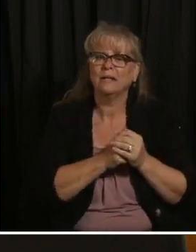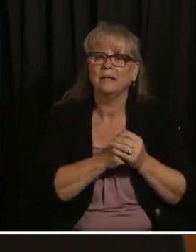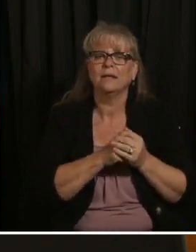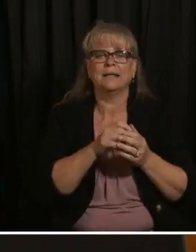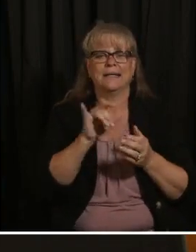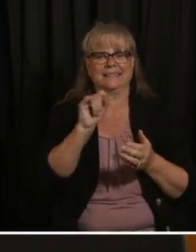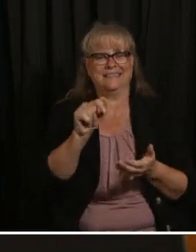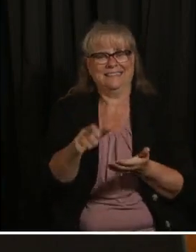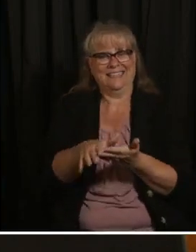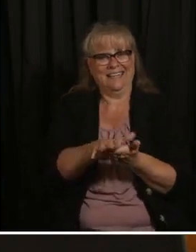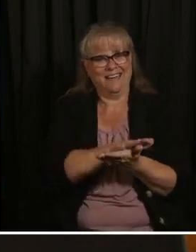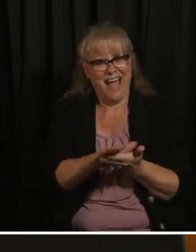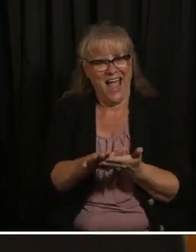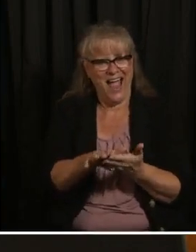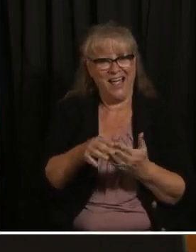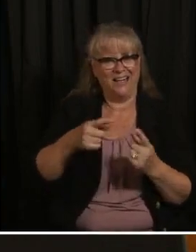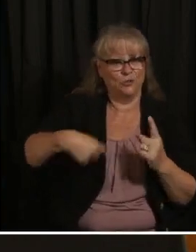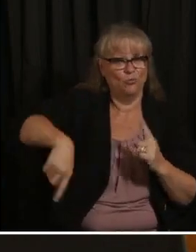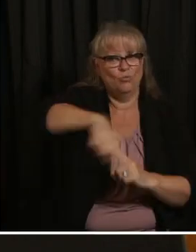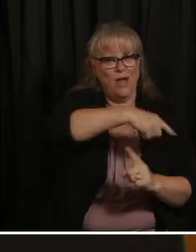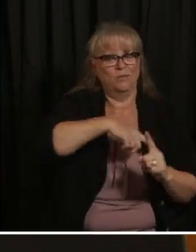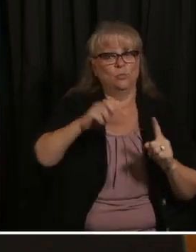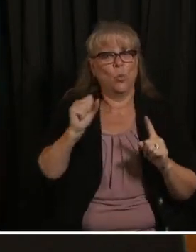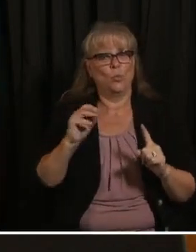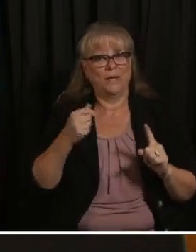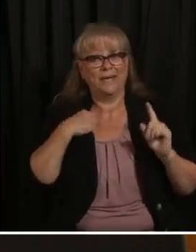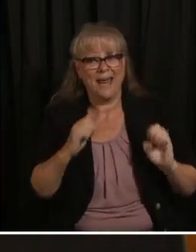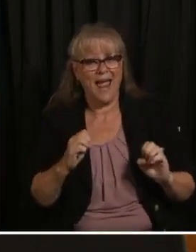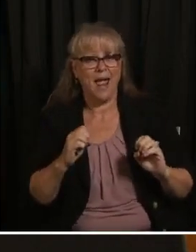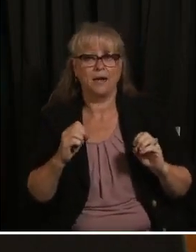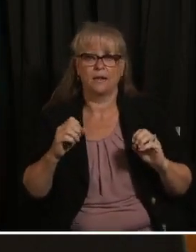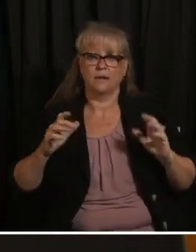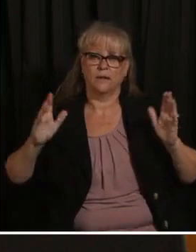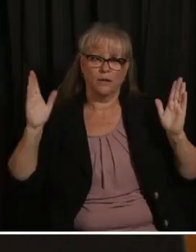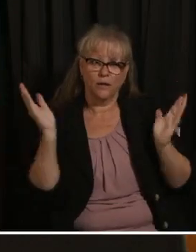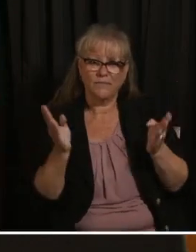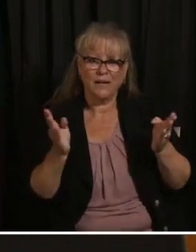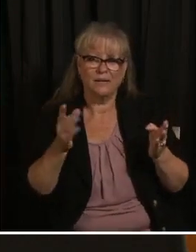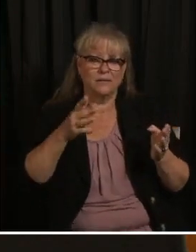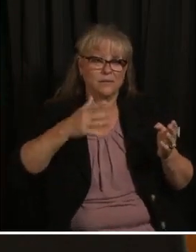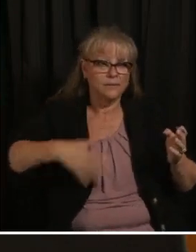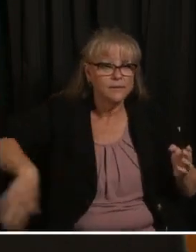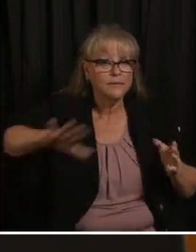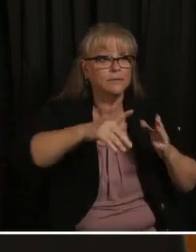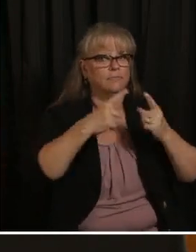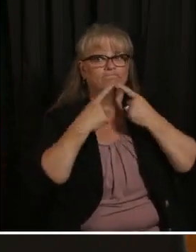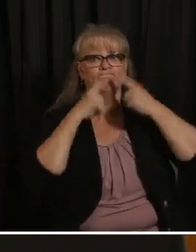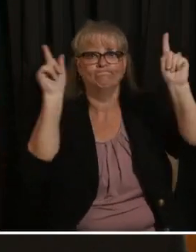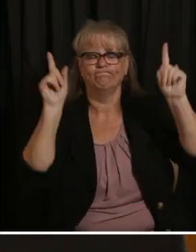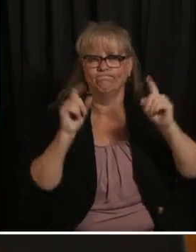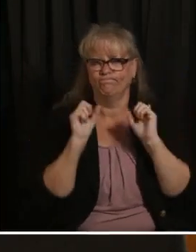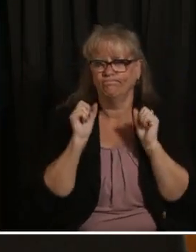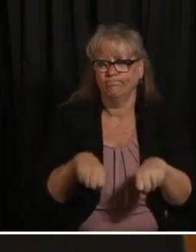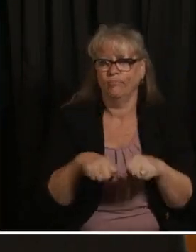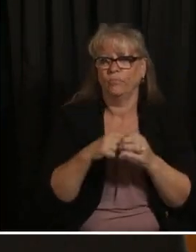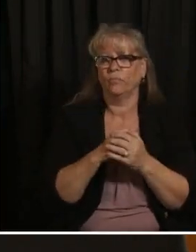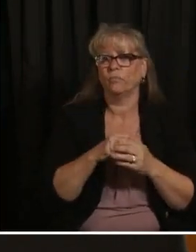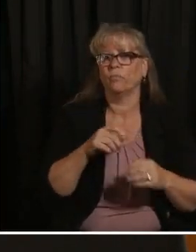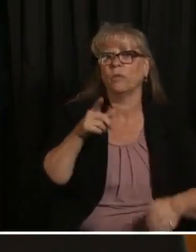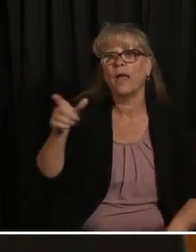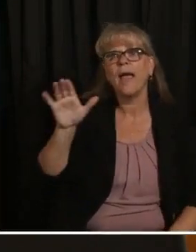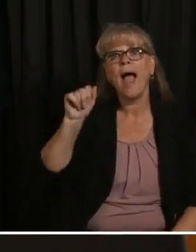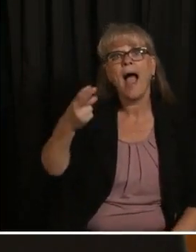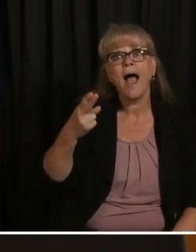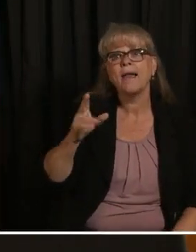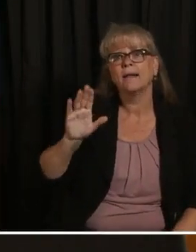state is now able to come around and help her daughter achieve her dreams so Hannah what does resilience mean to you and how will this fifty